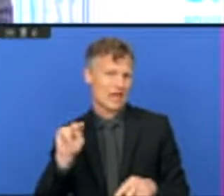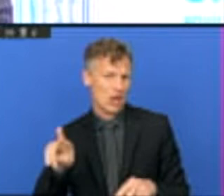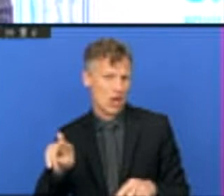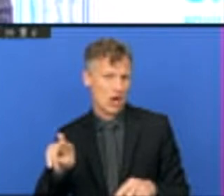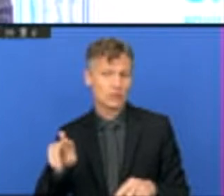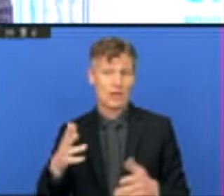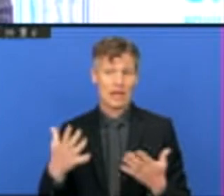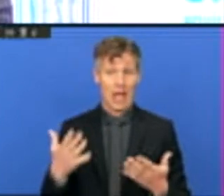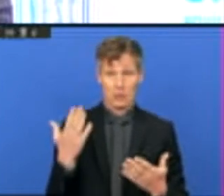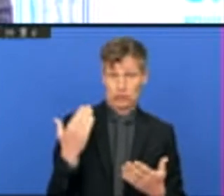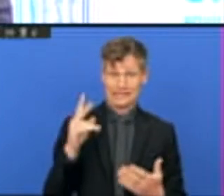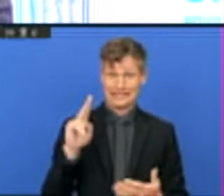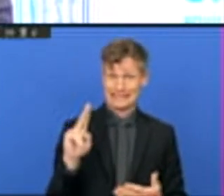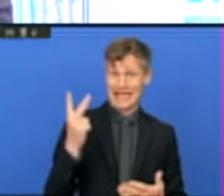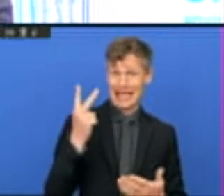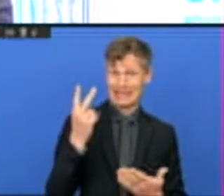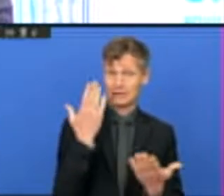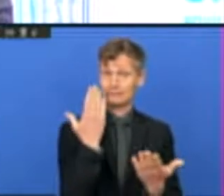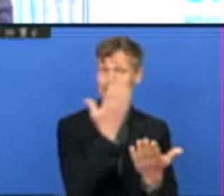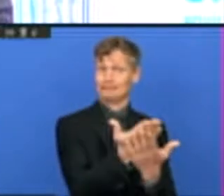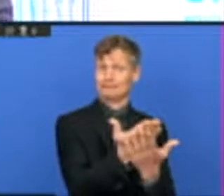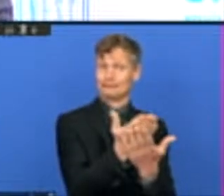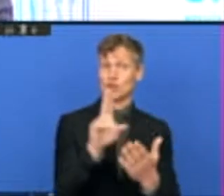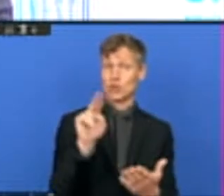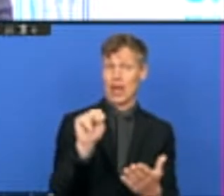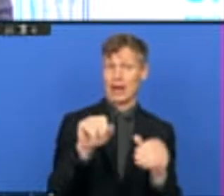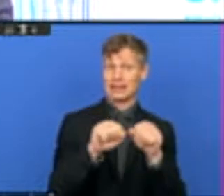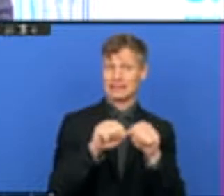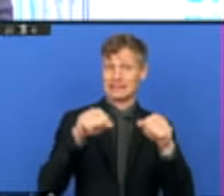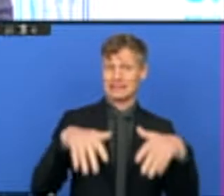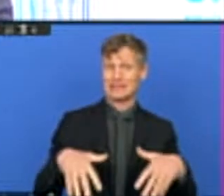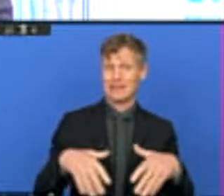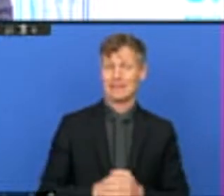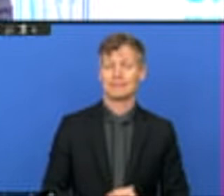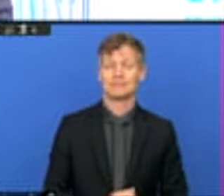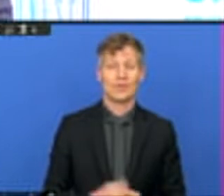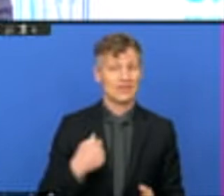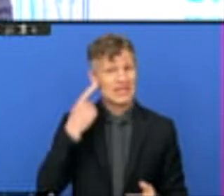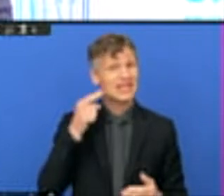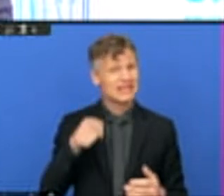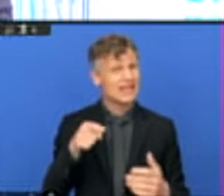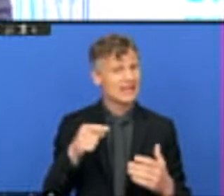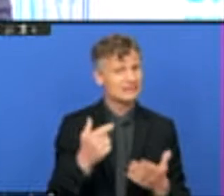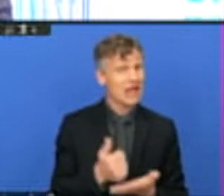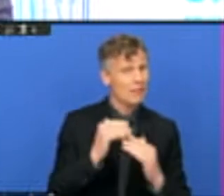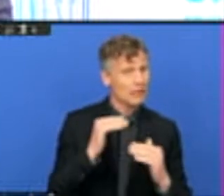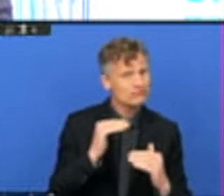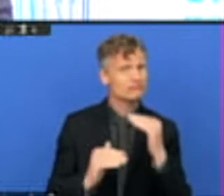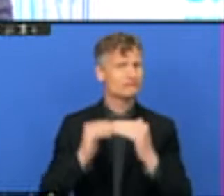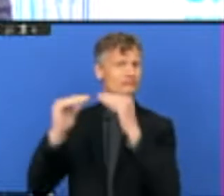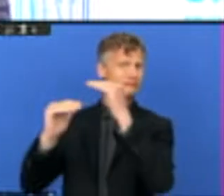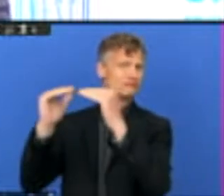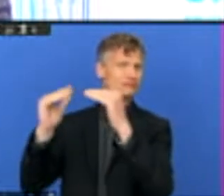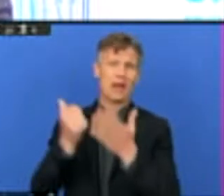we think that in going forward, as we bring more local authorities to do their local voluntary reviews,